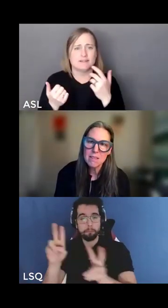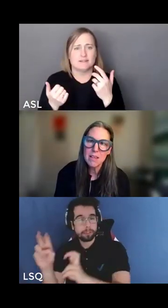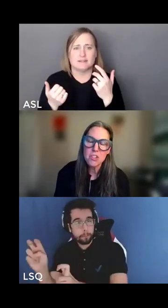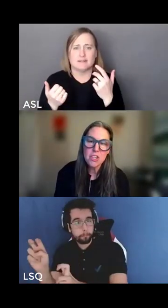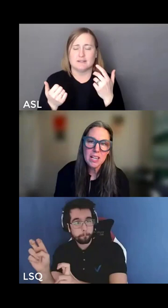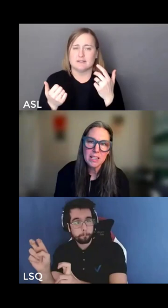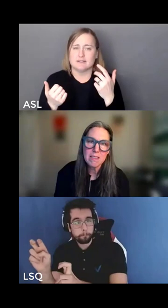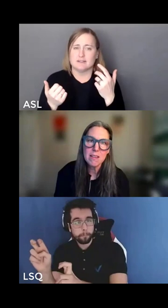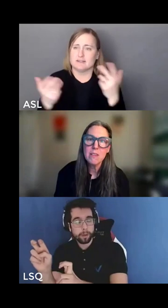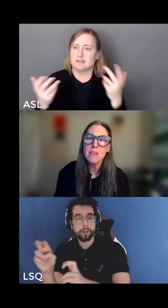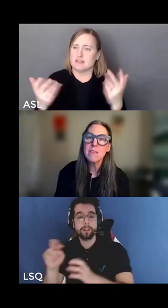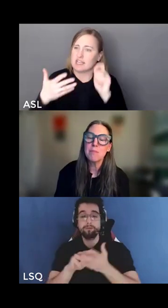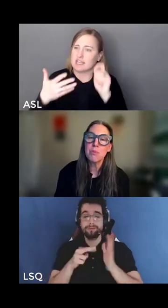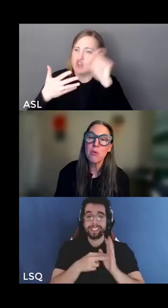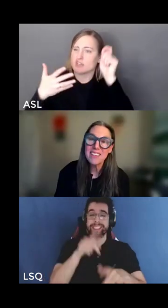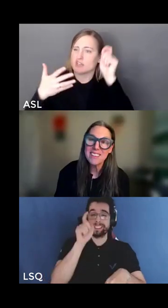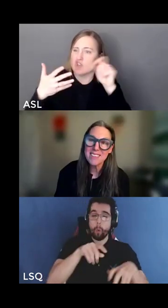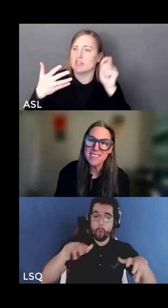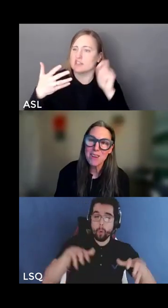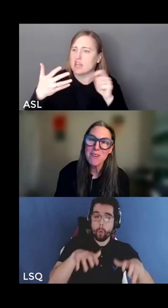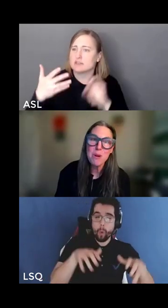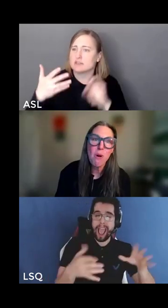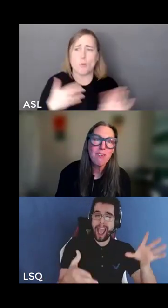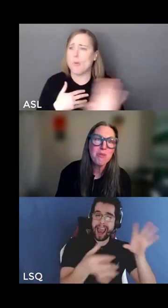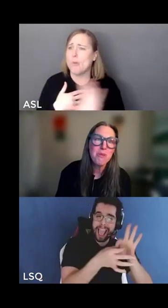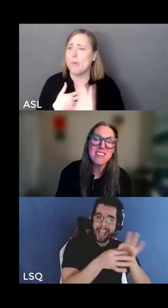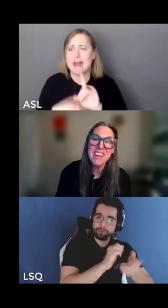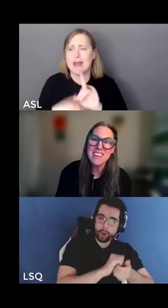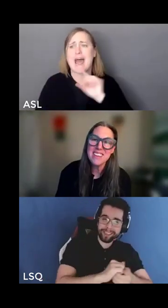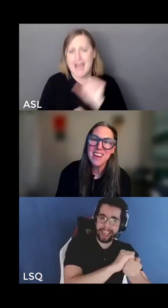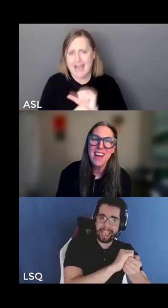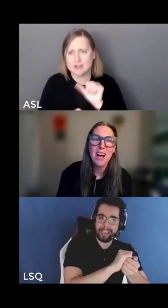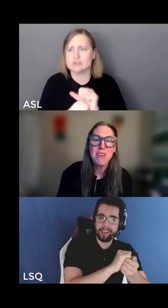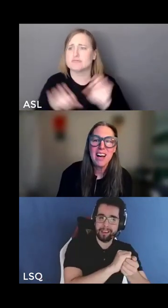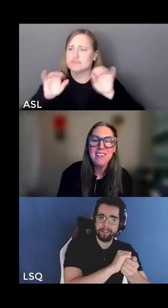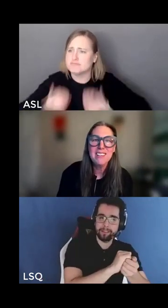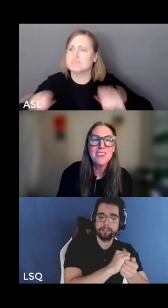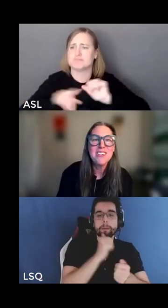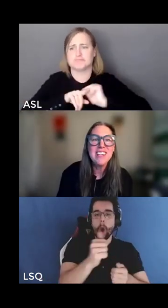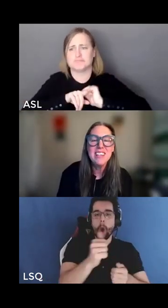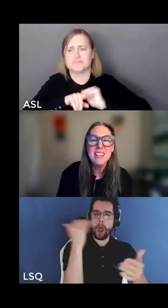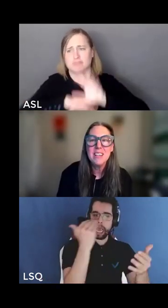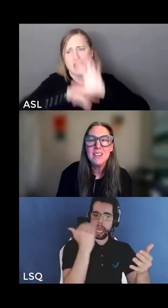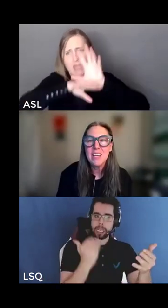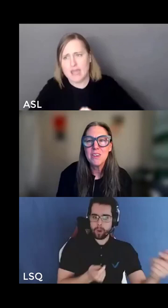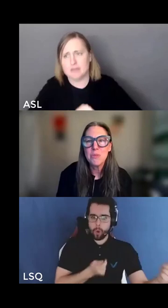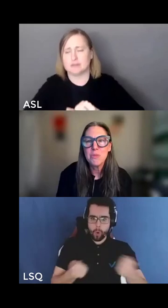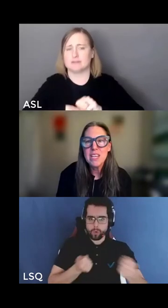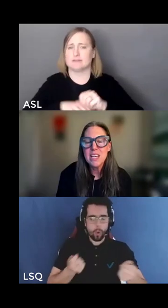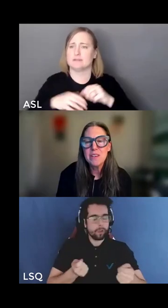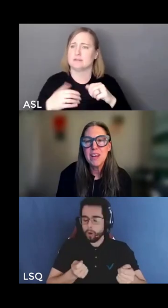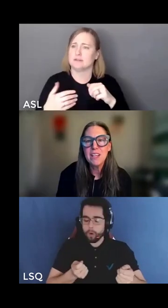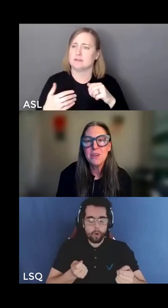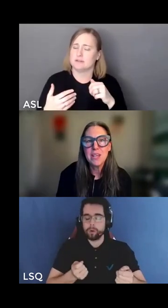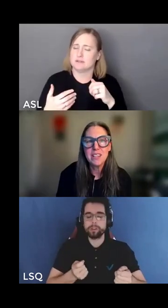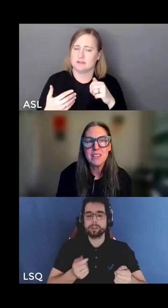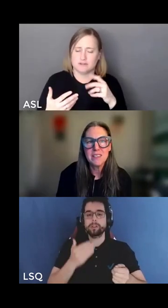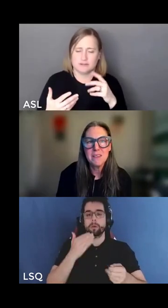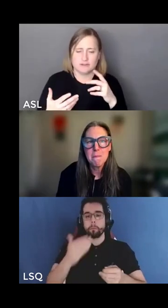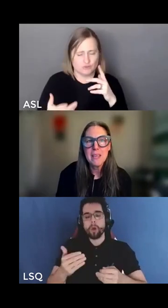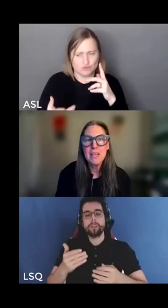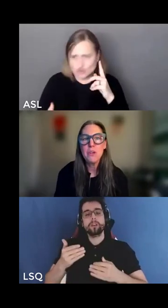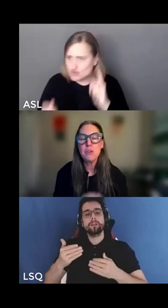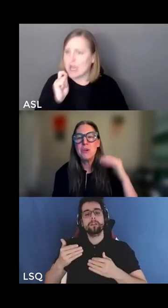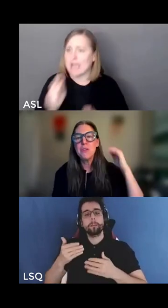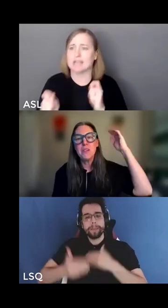this is not a checklist this is a practice of how we walk through our days of unlearning and re-evaluating